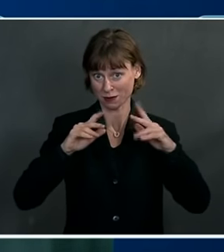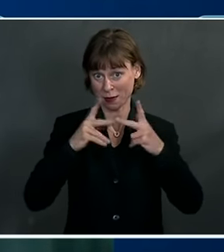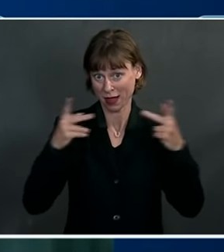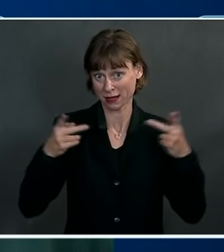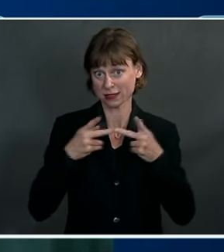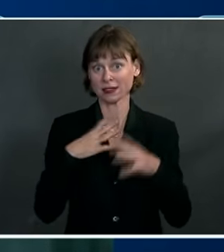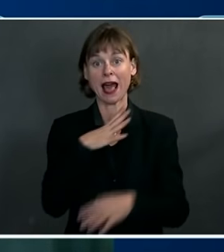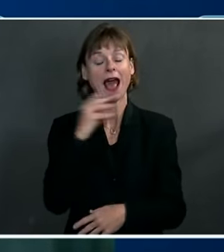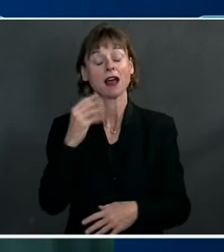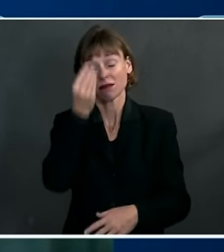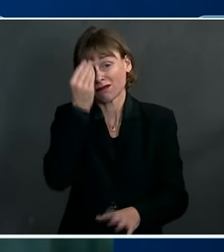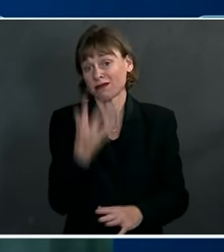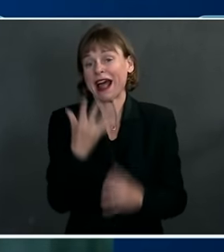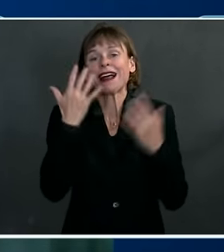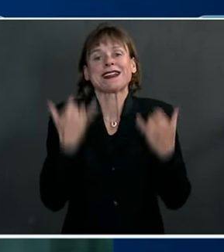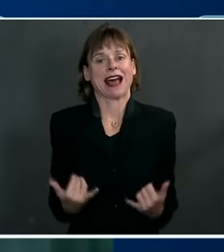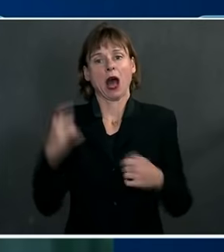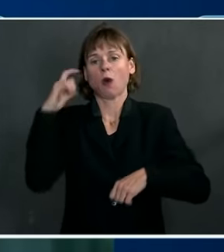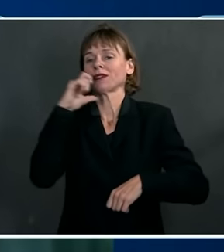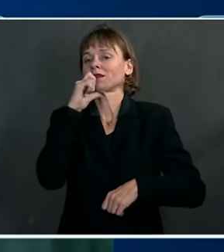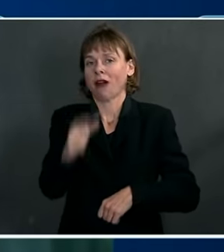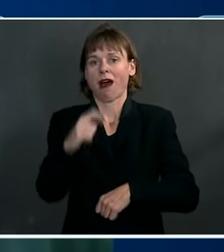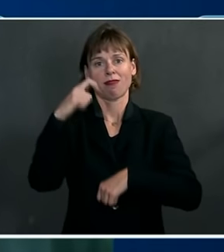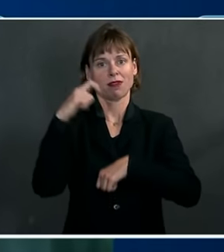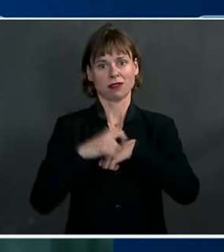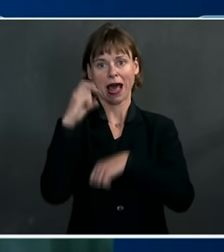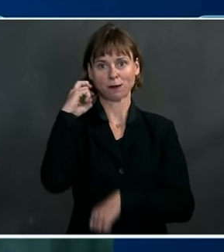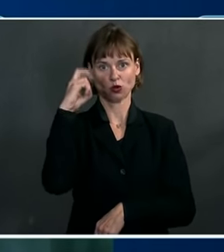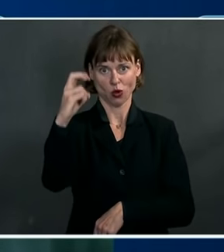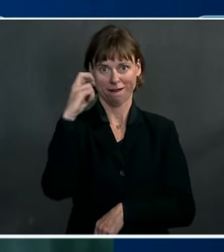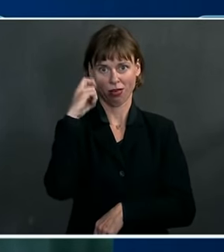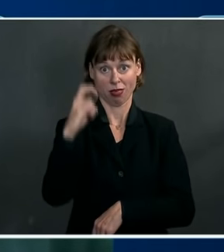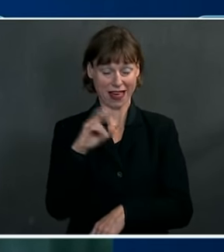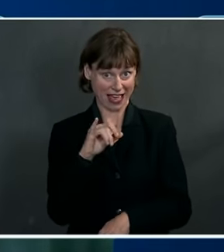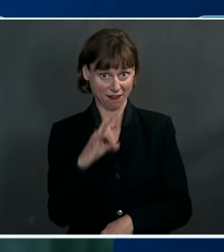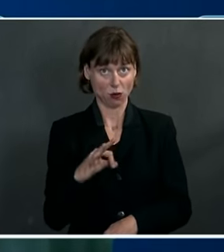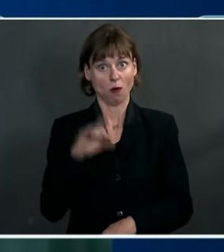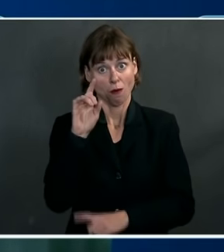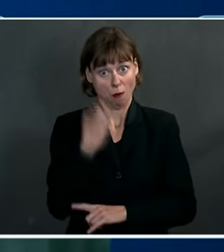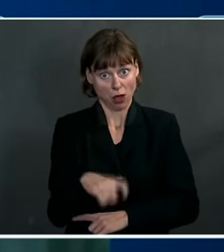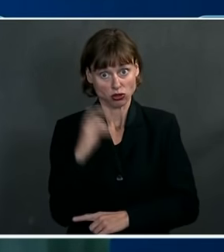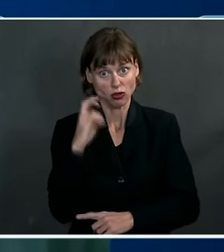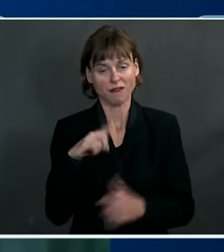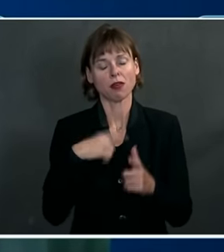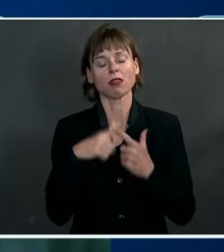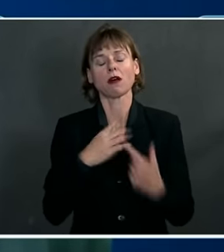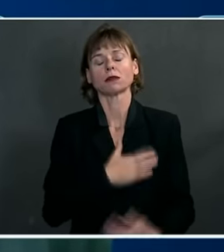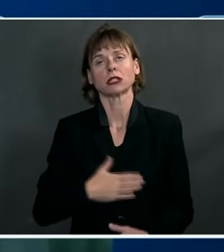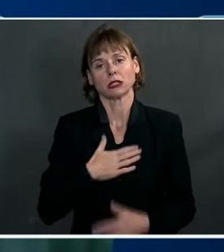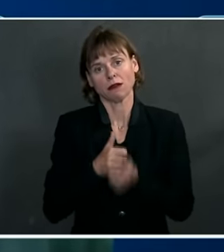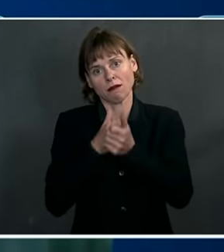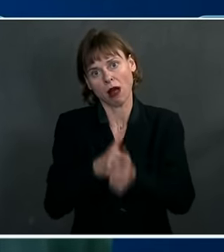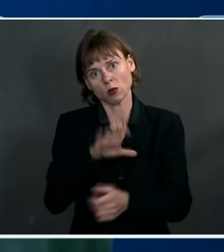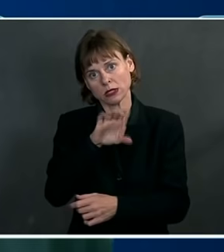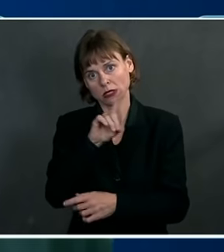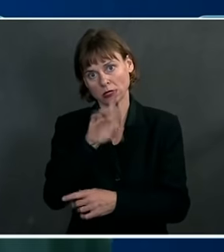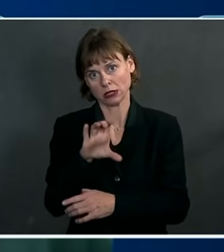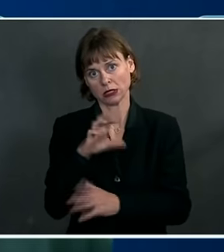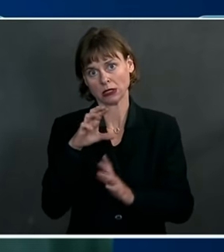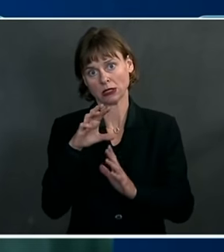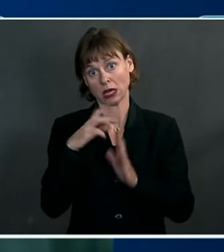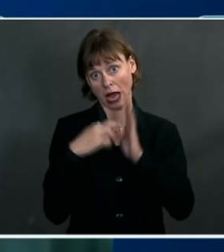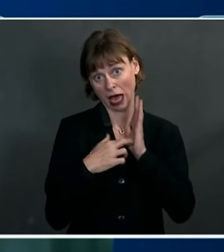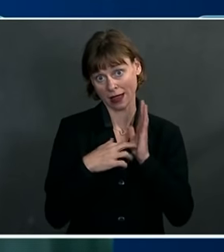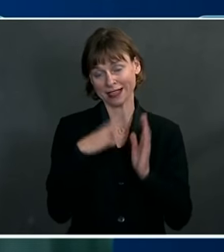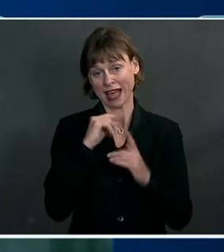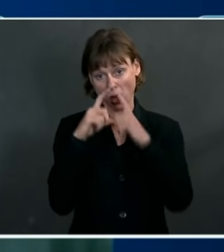is not the time to travel. If you choose to travel, please follow the CDC guidelines and be aware that you must